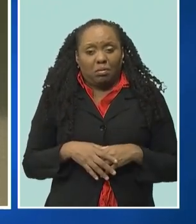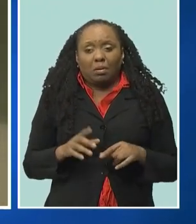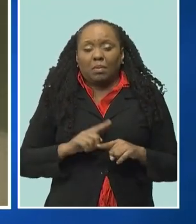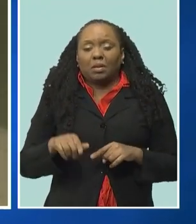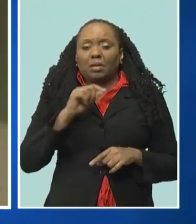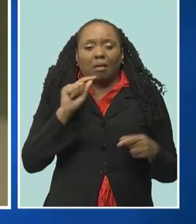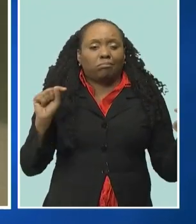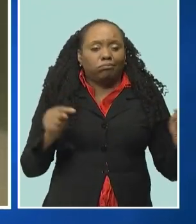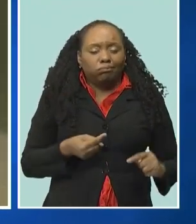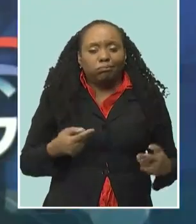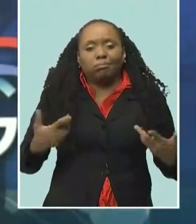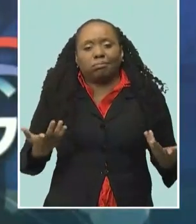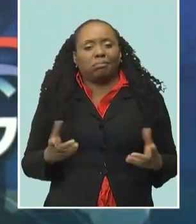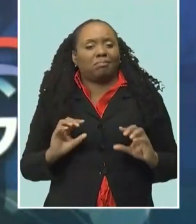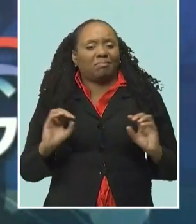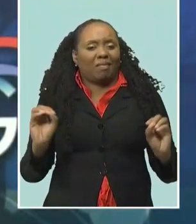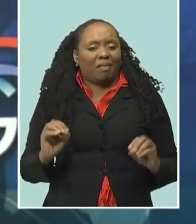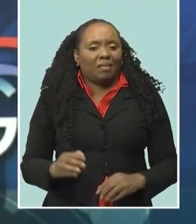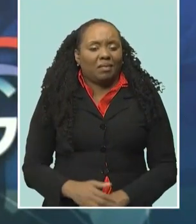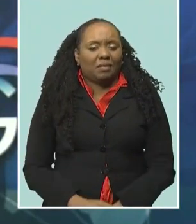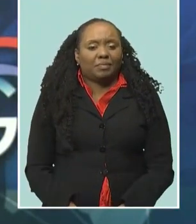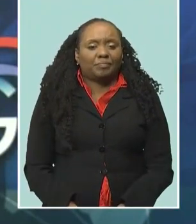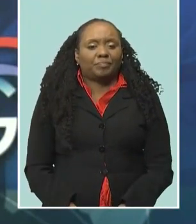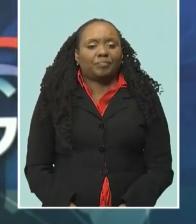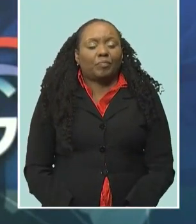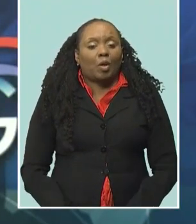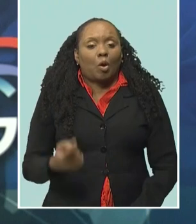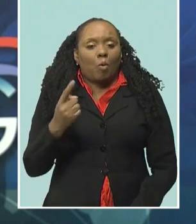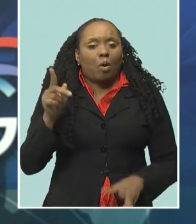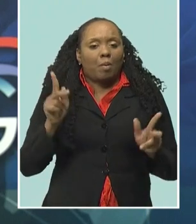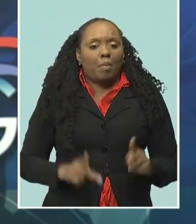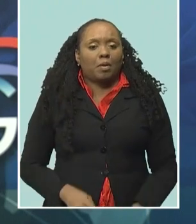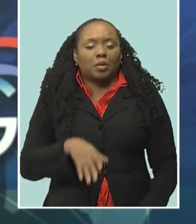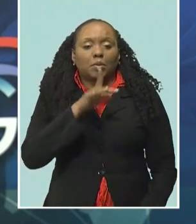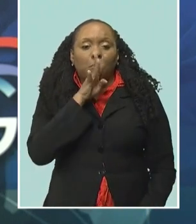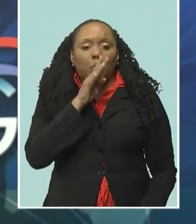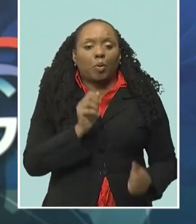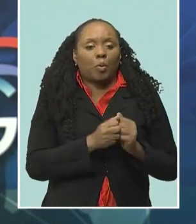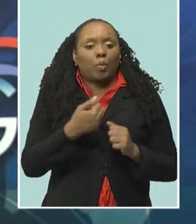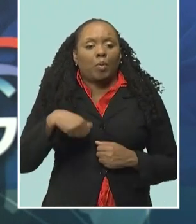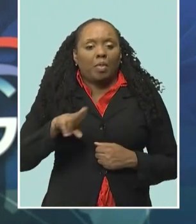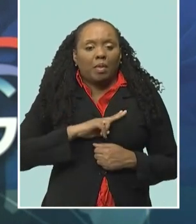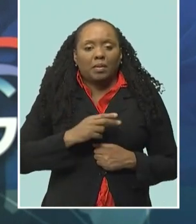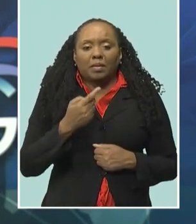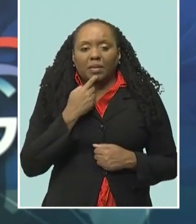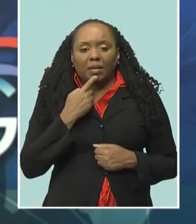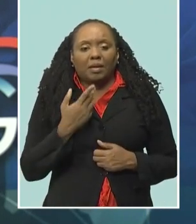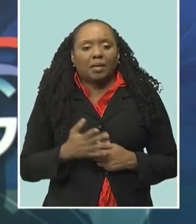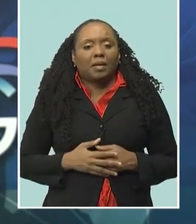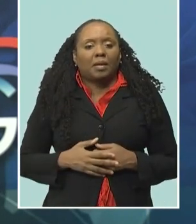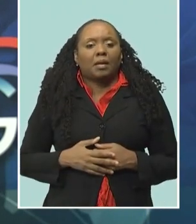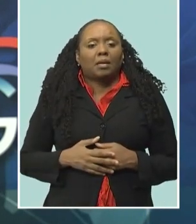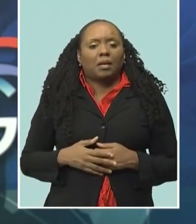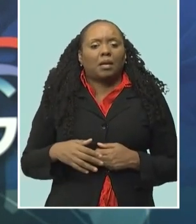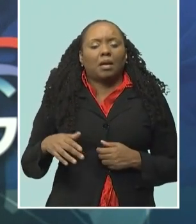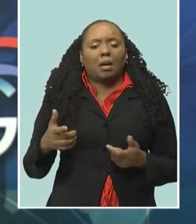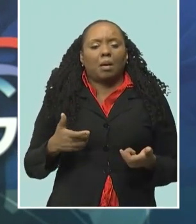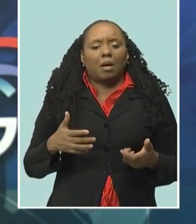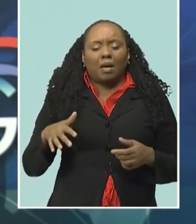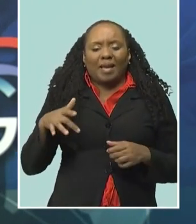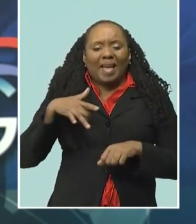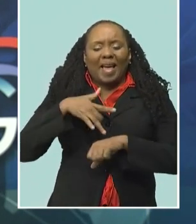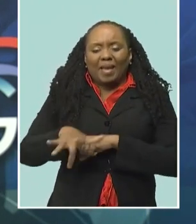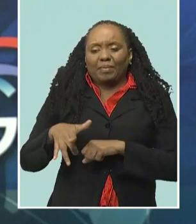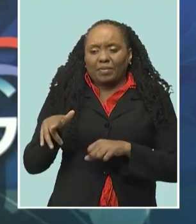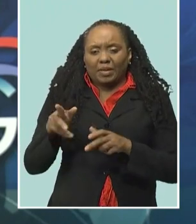anybody anything. And a resident who spoke to us off camera on behalf of the community says it is time for the overgrown lot harboring